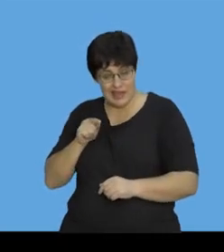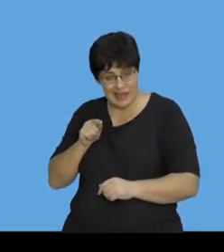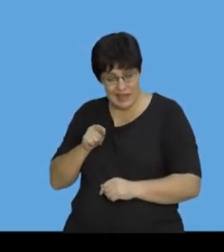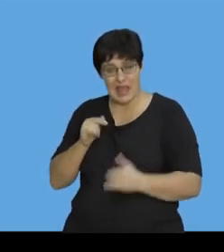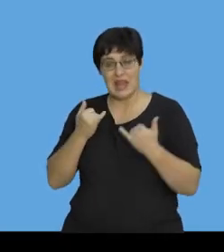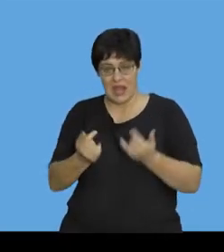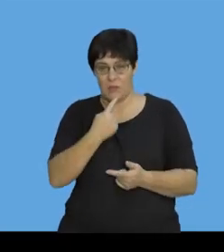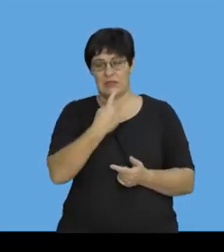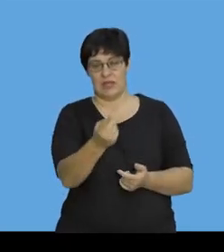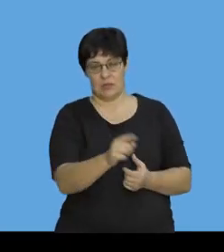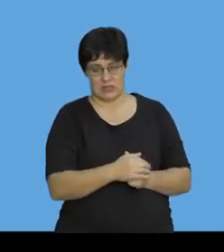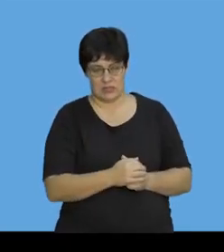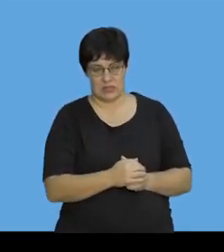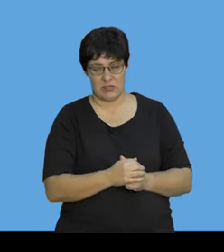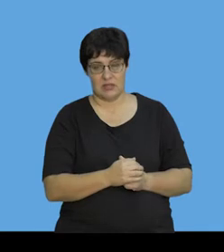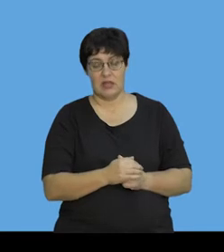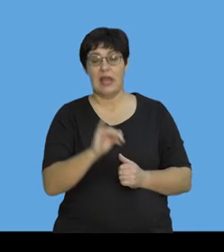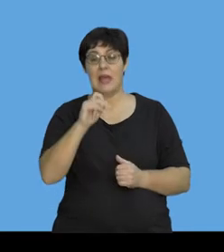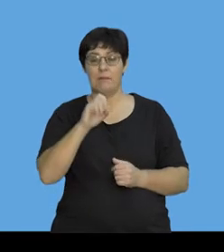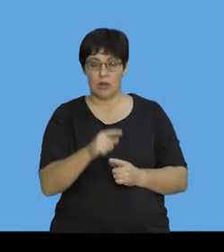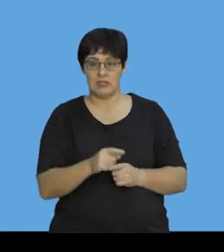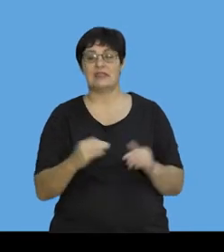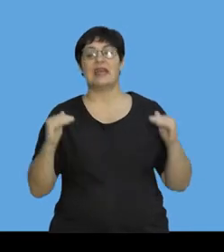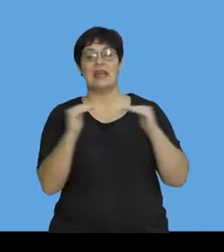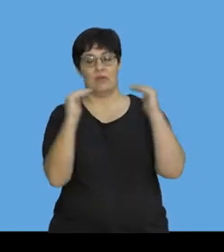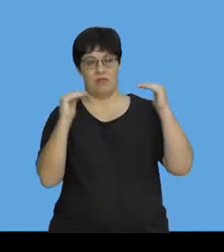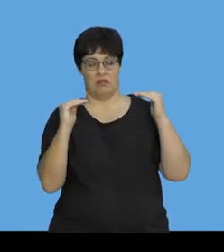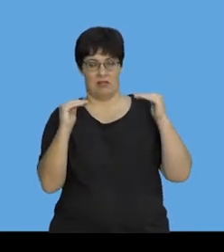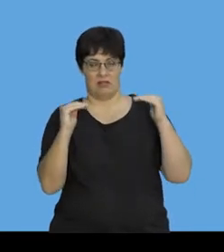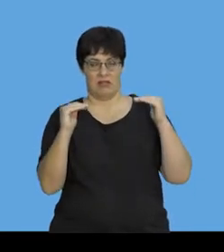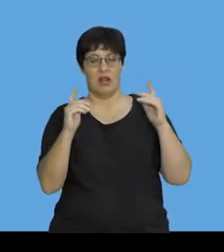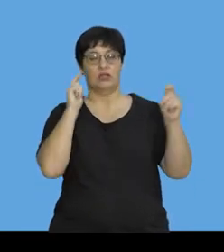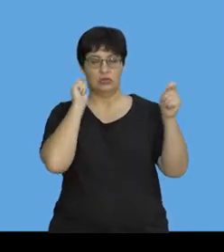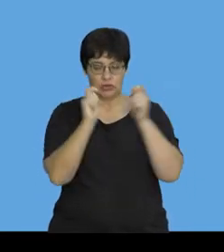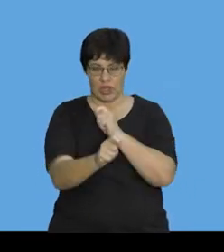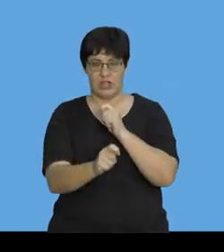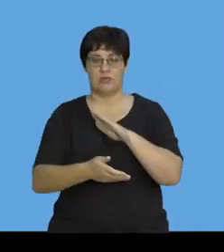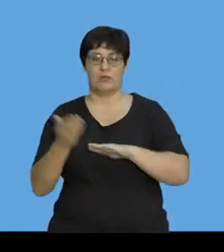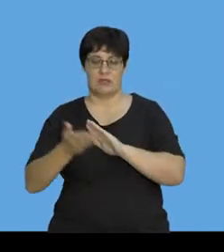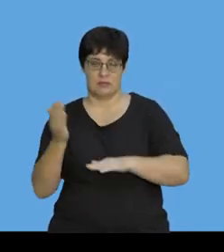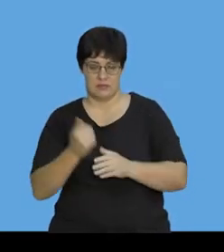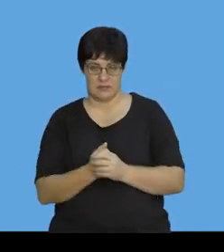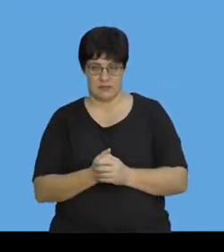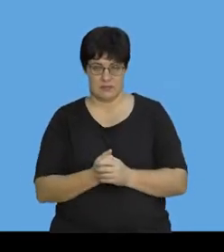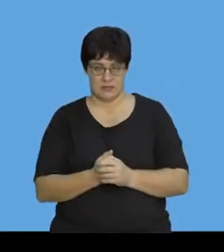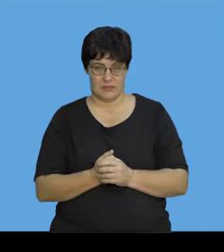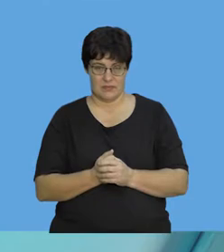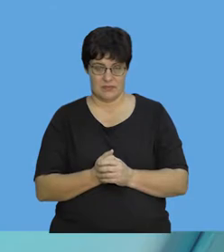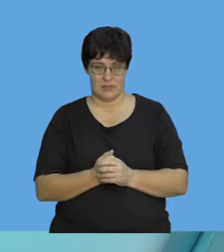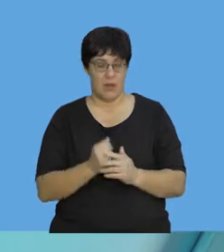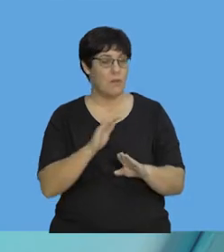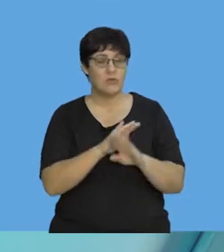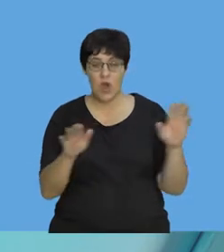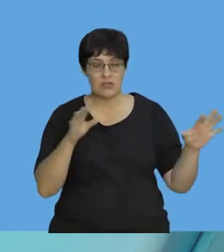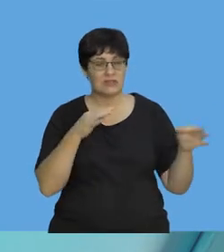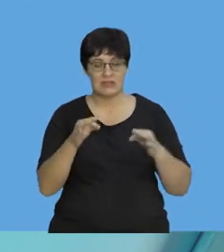Because here I'm telling you that impulse is equal to change in momentum. I'm